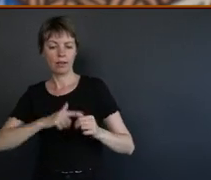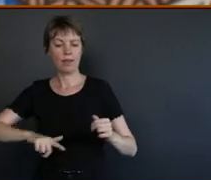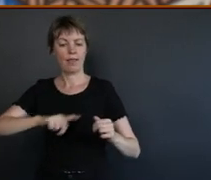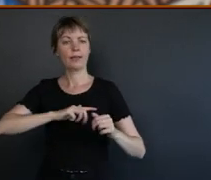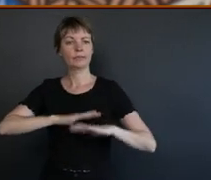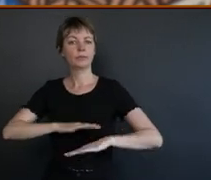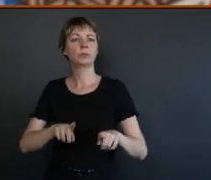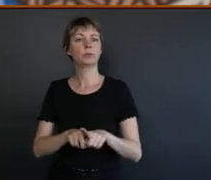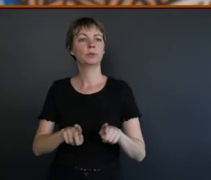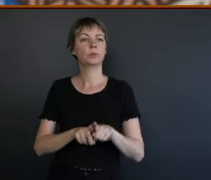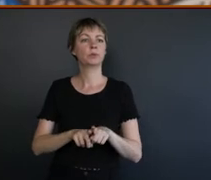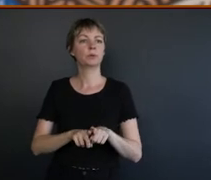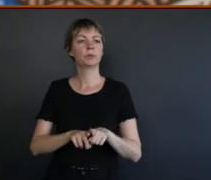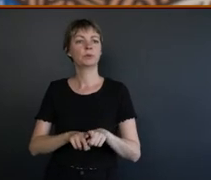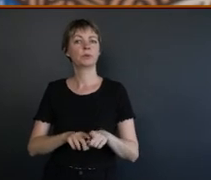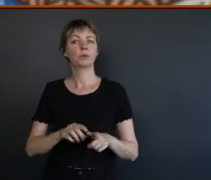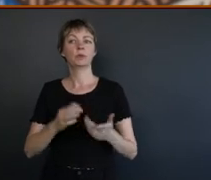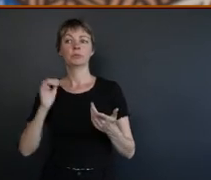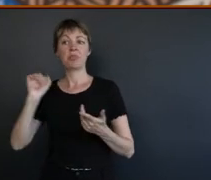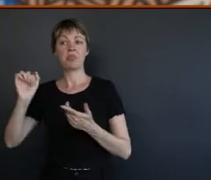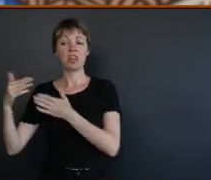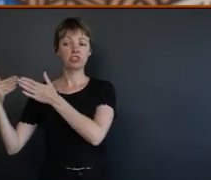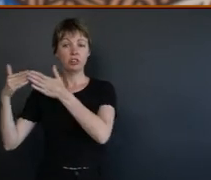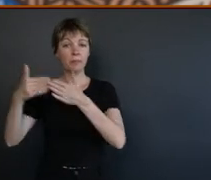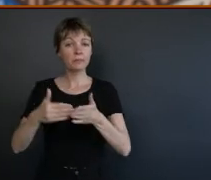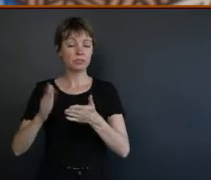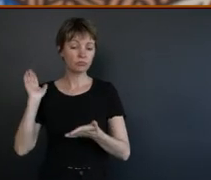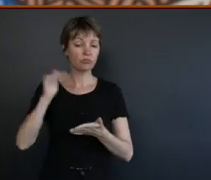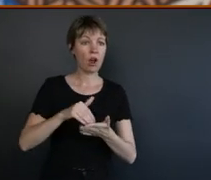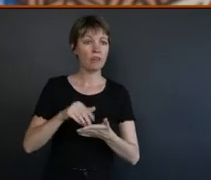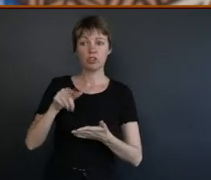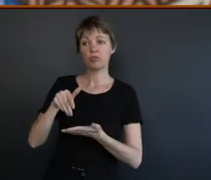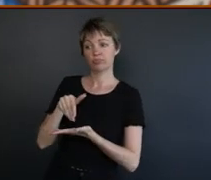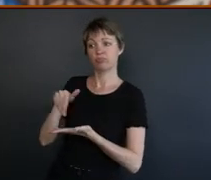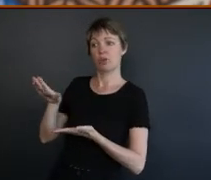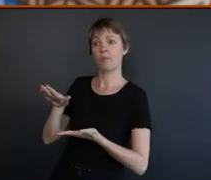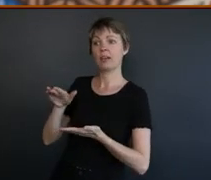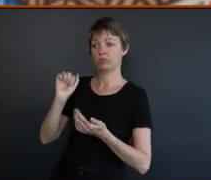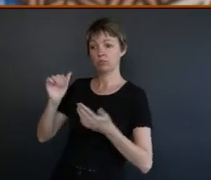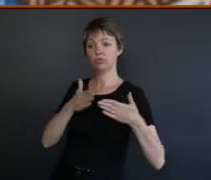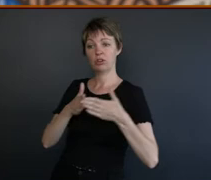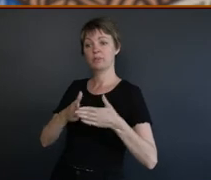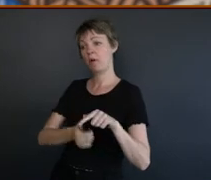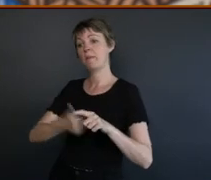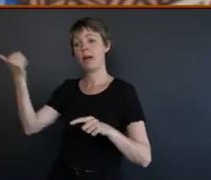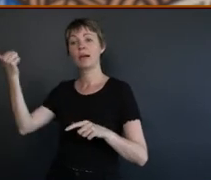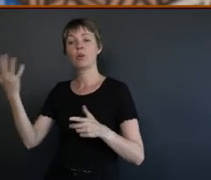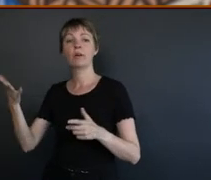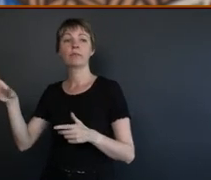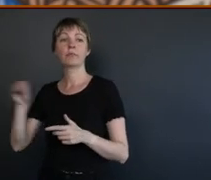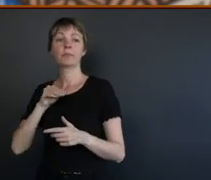they come with their ships, let's reverse it. You go back to where you come from on your ships and